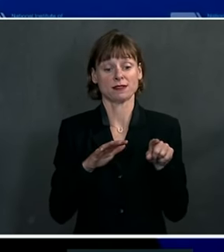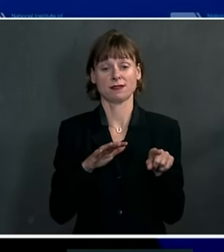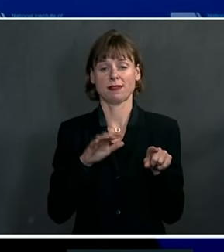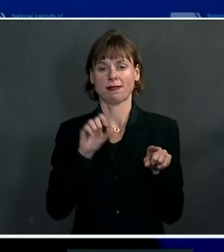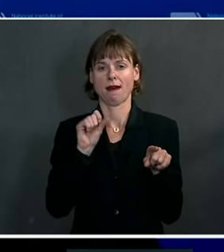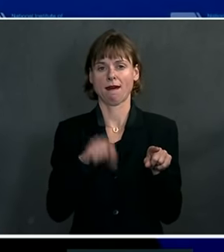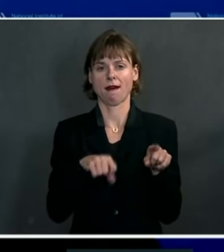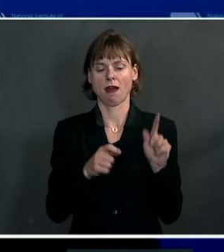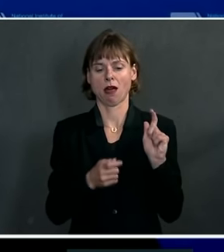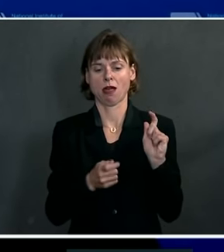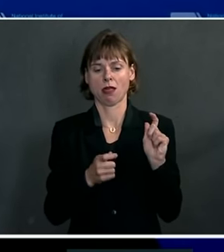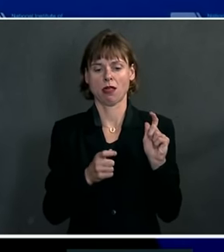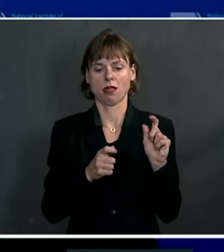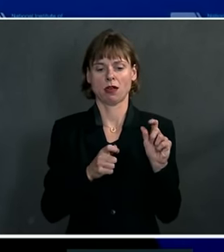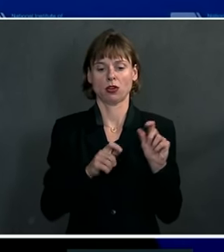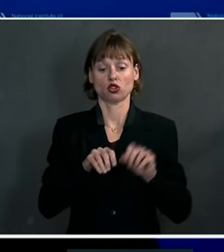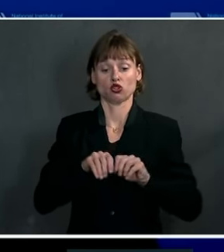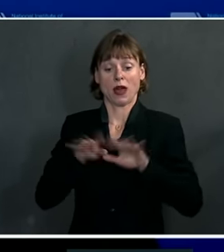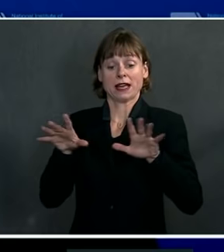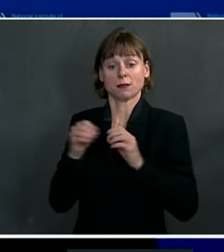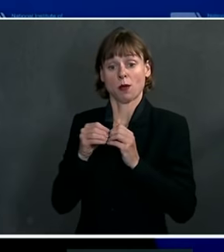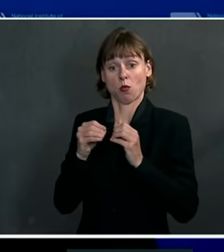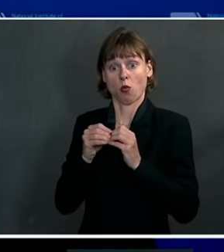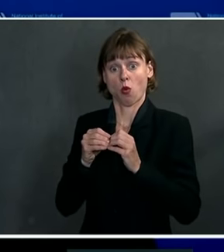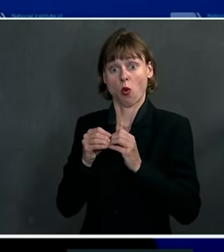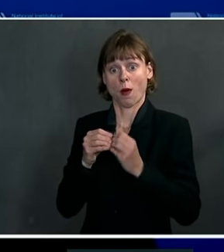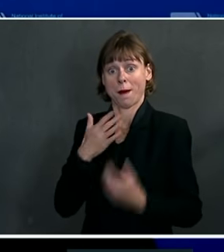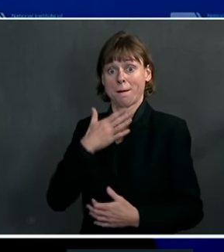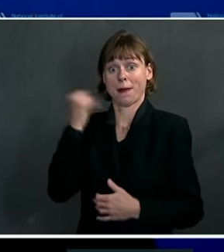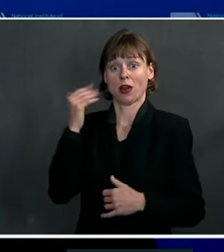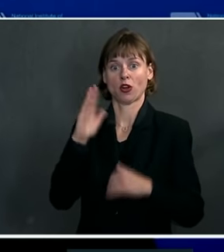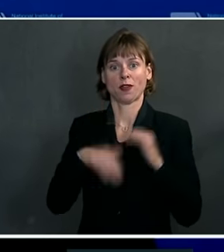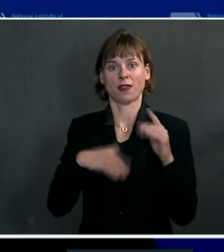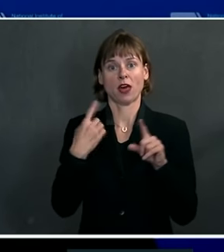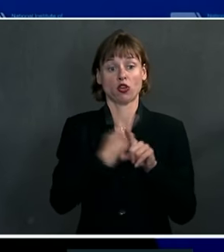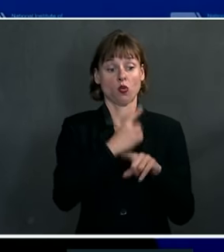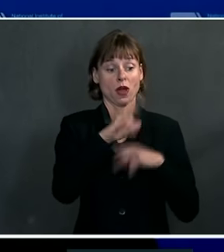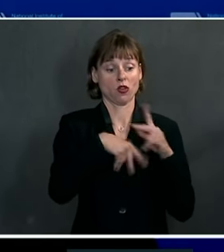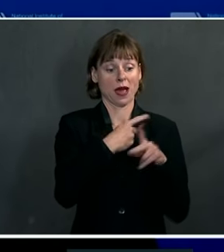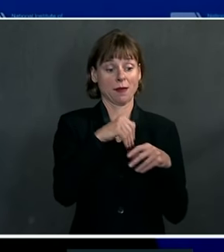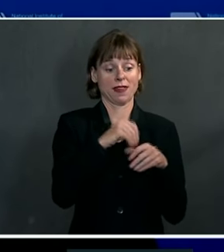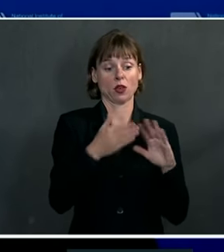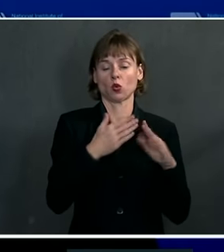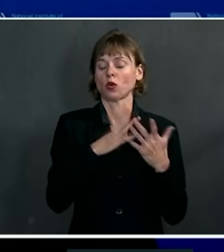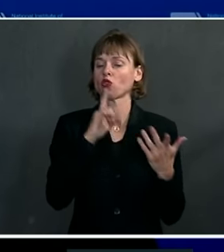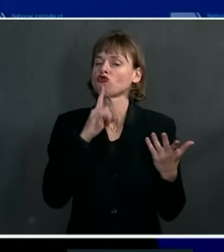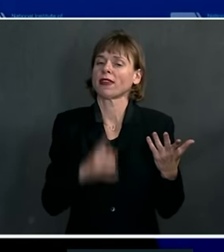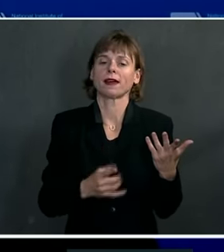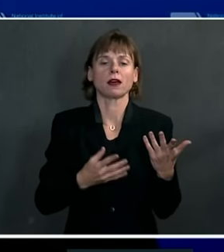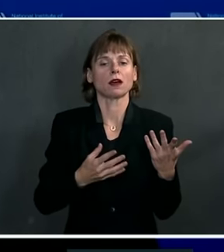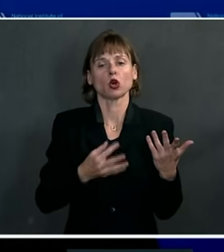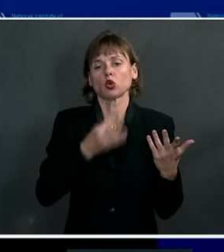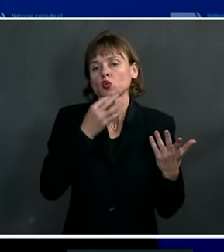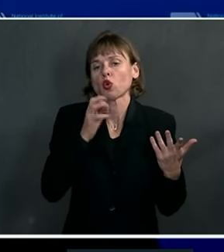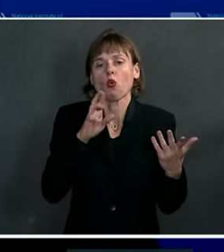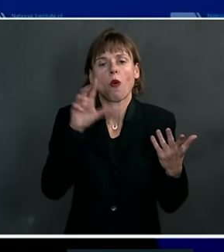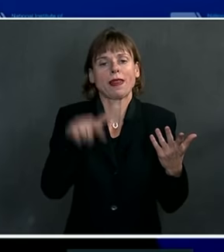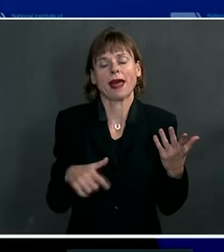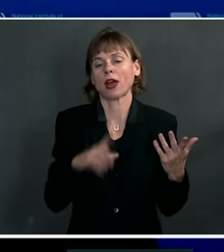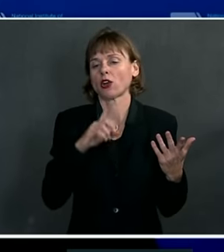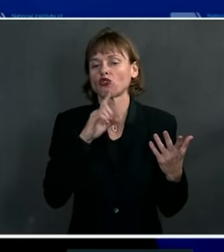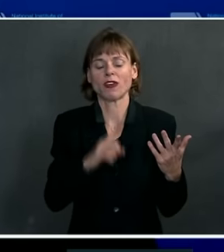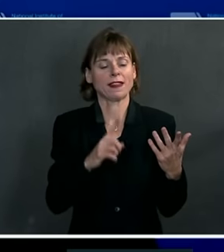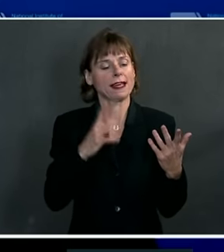transmit more efficiently than the wild type in the community, sooner or later by pure viral dynamics